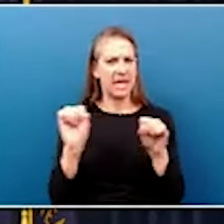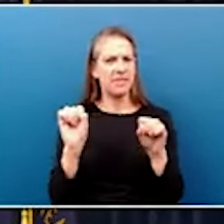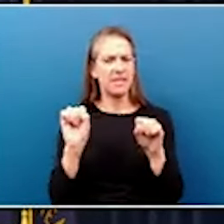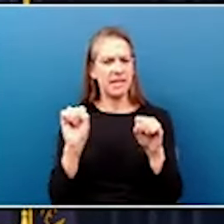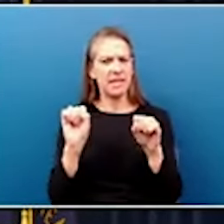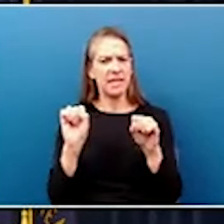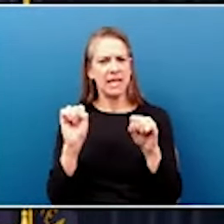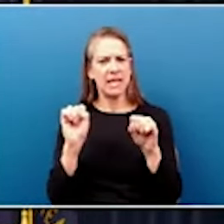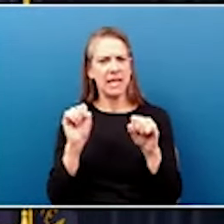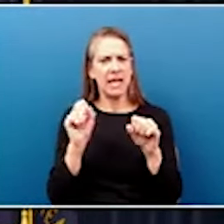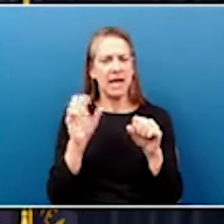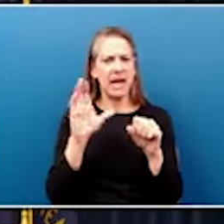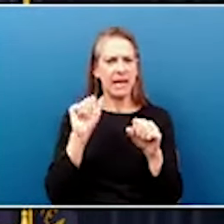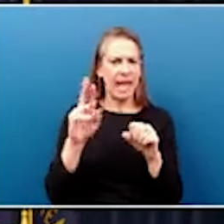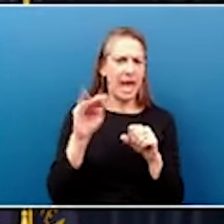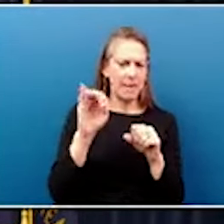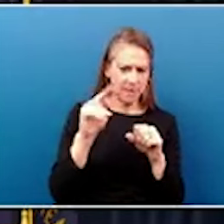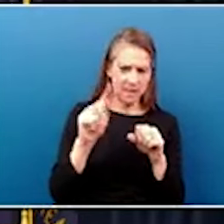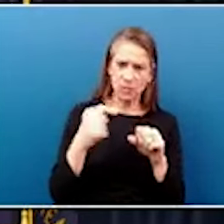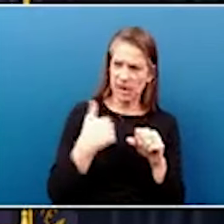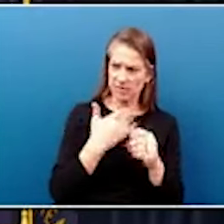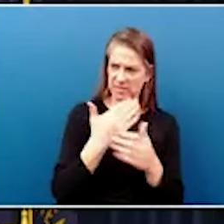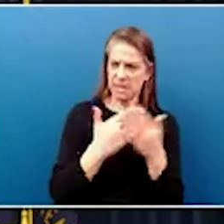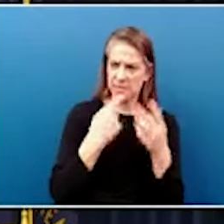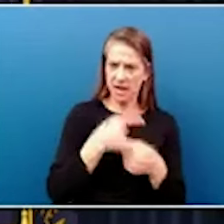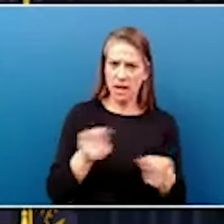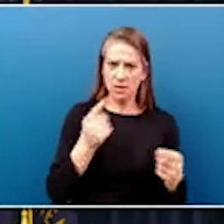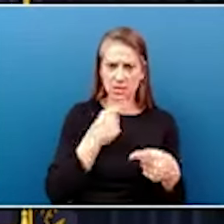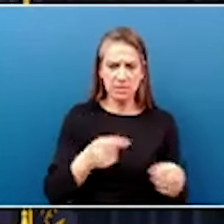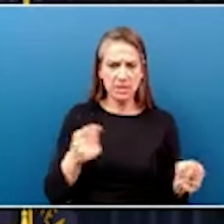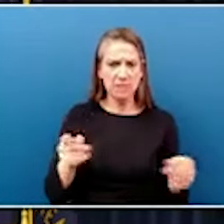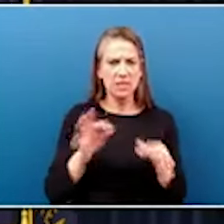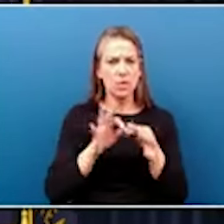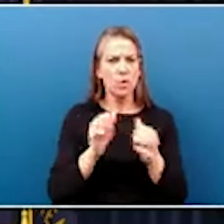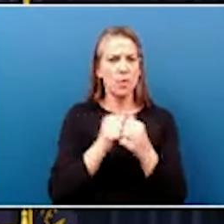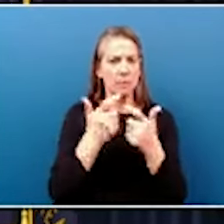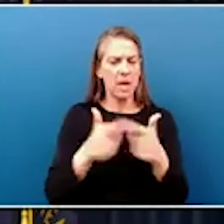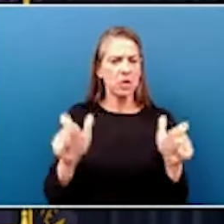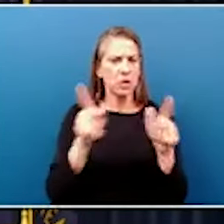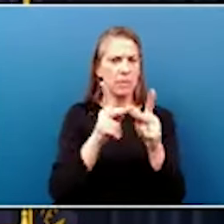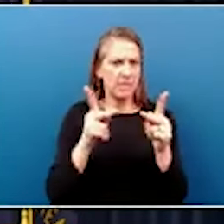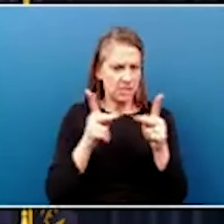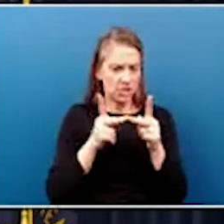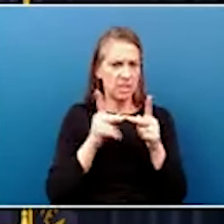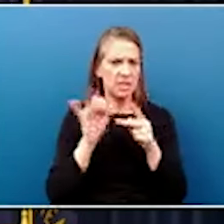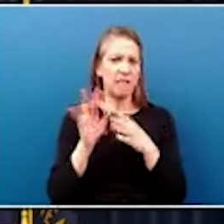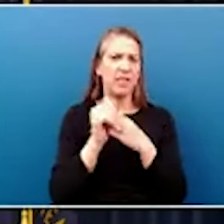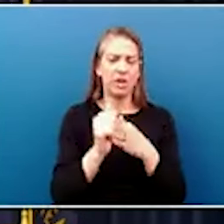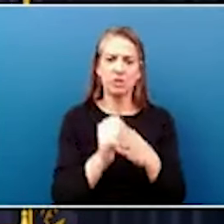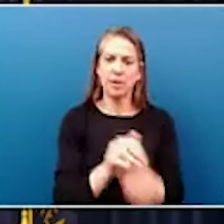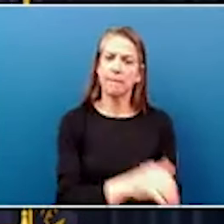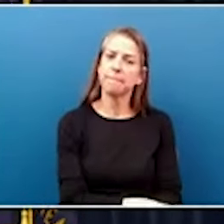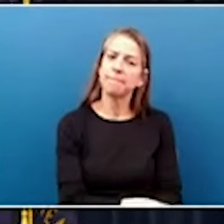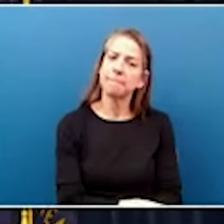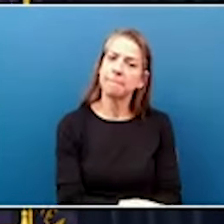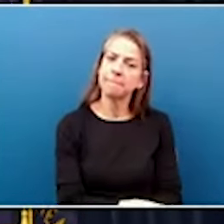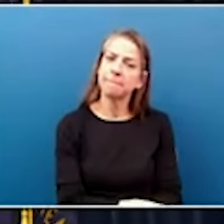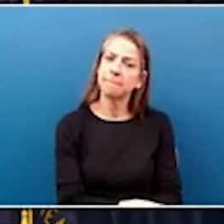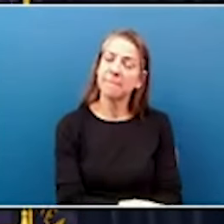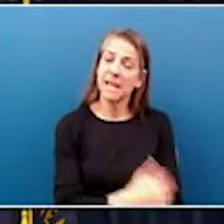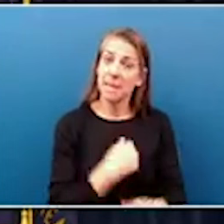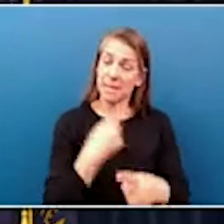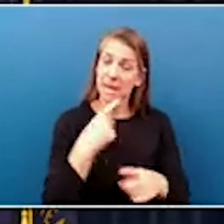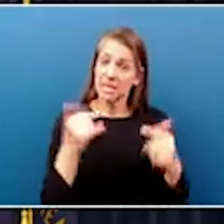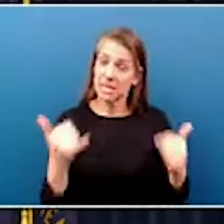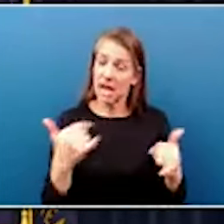three want to join us, we have some announcements about some major positions of leadership. I'm announcing today that I'm